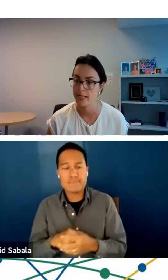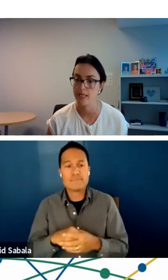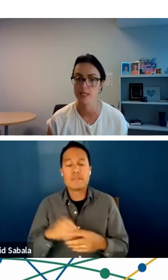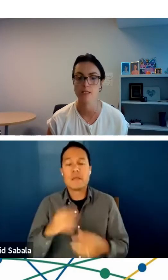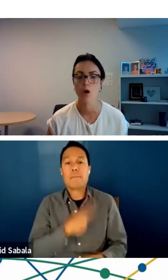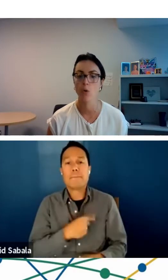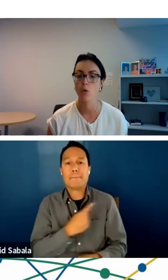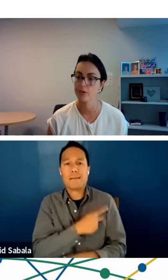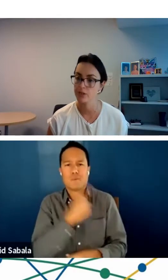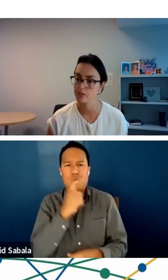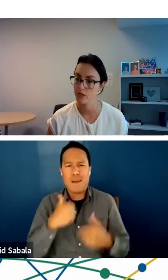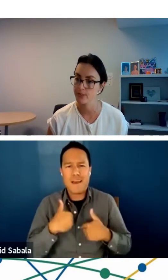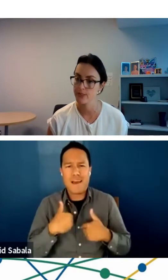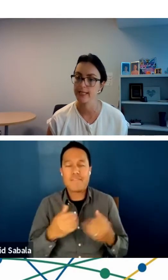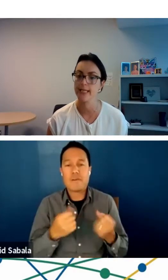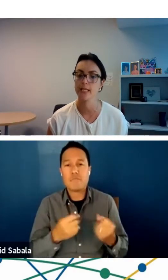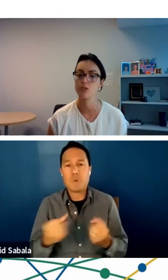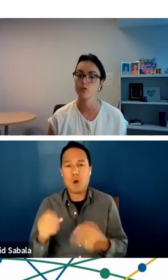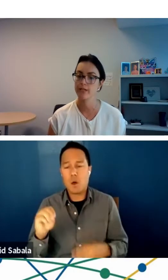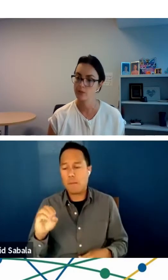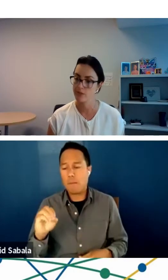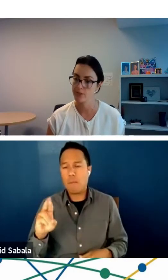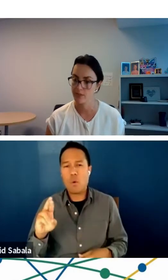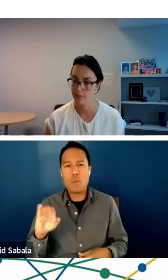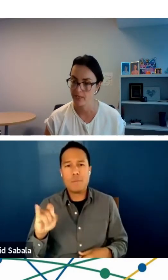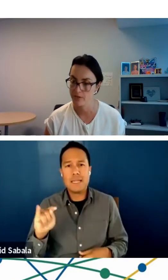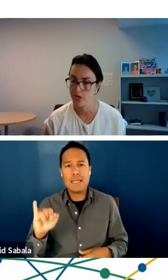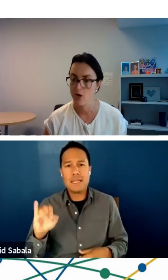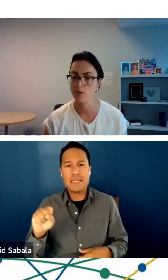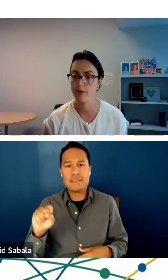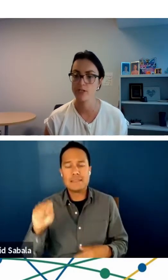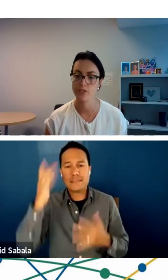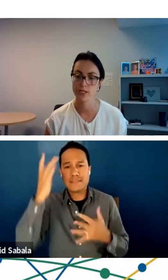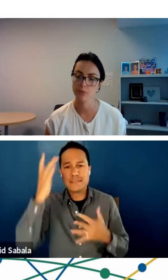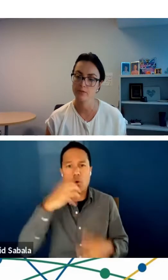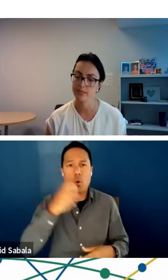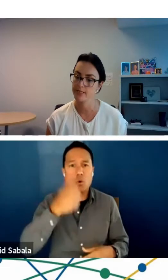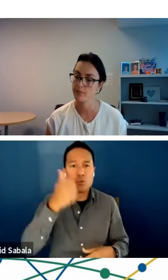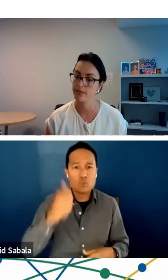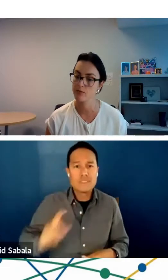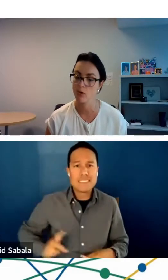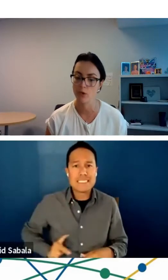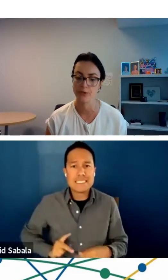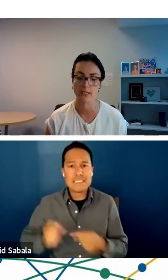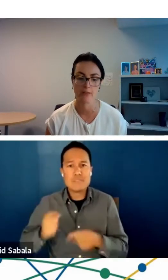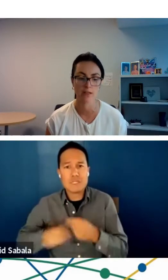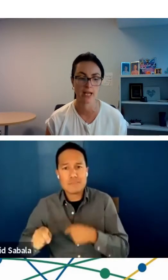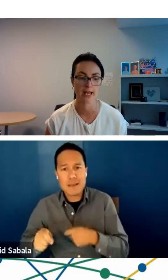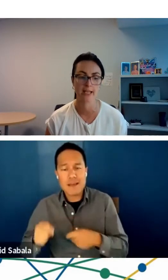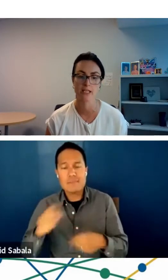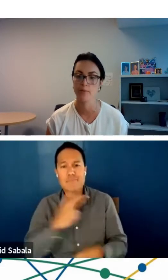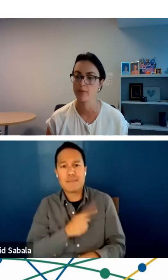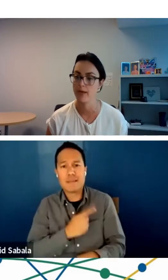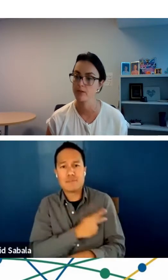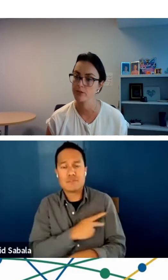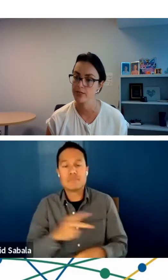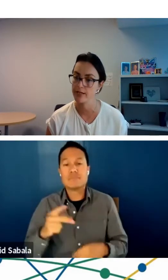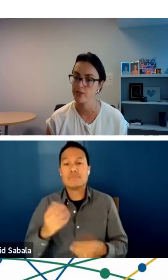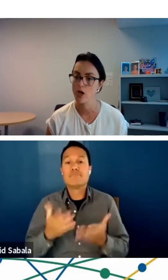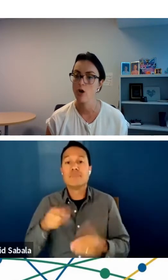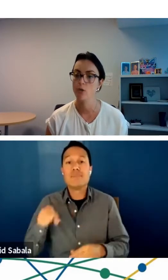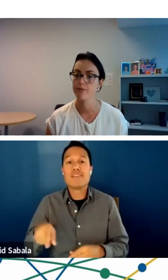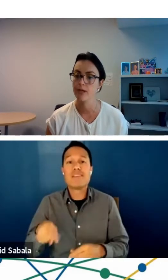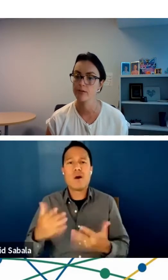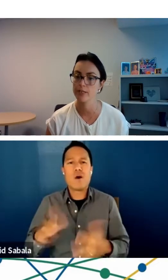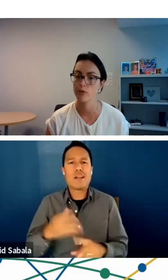comorbidities, older adults, and kidney transplant recipients, where patients had previously been enrolled either at academic medical